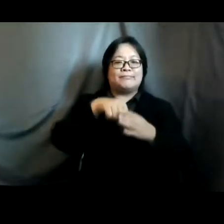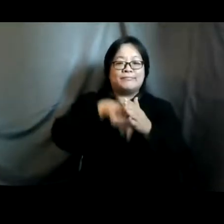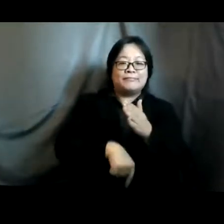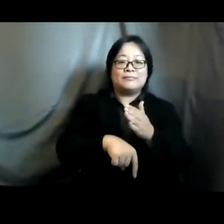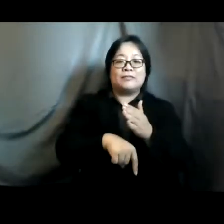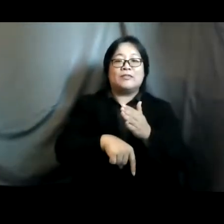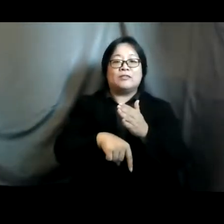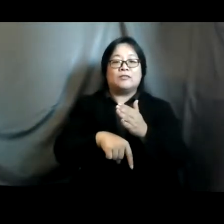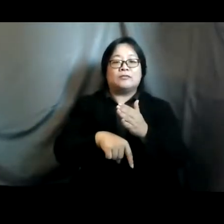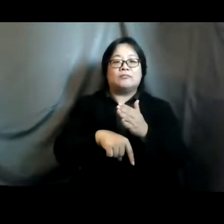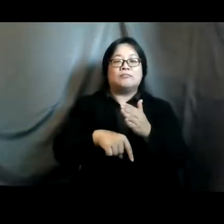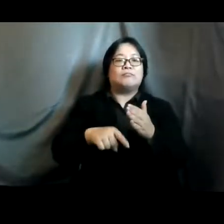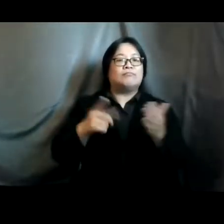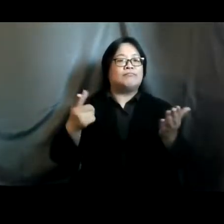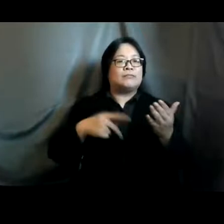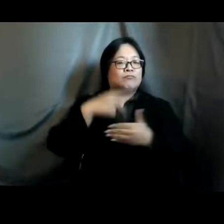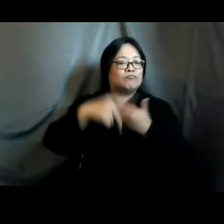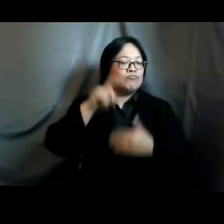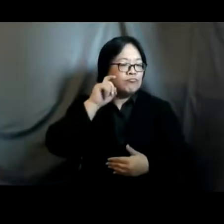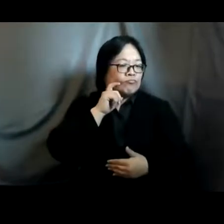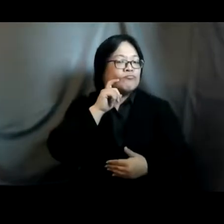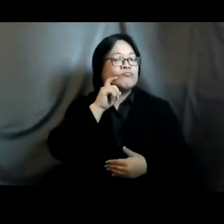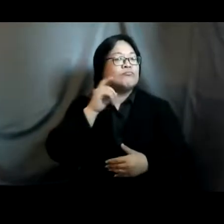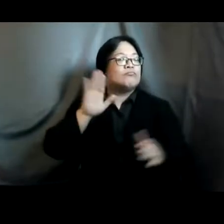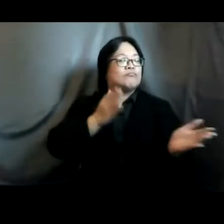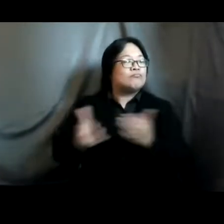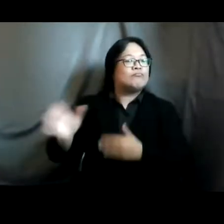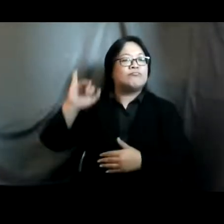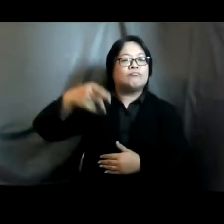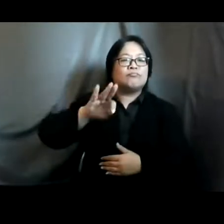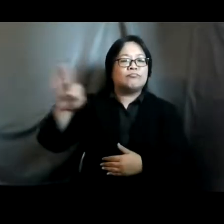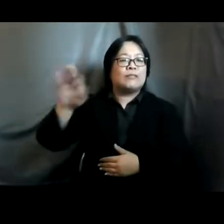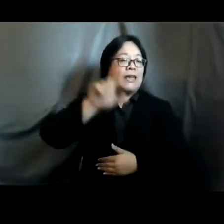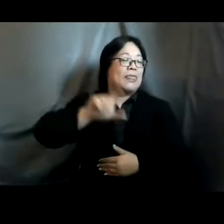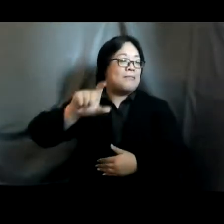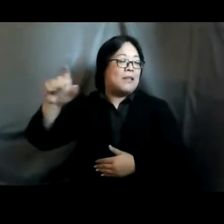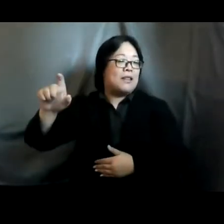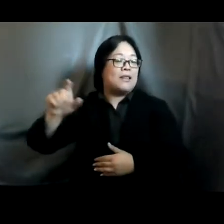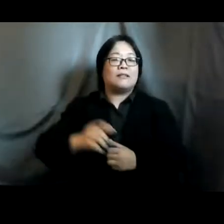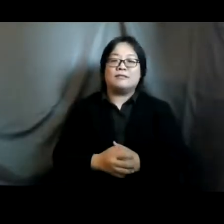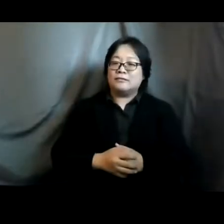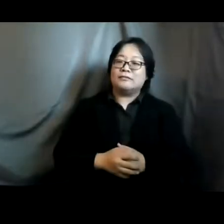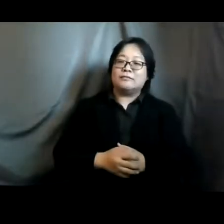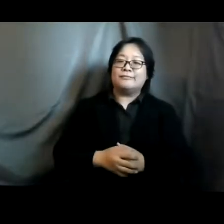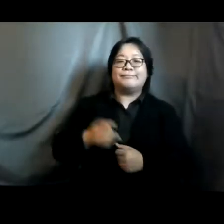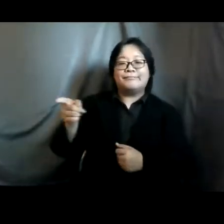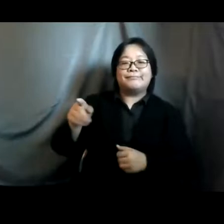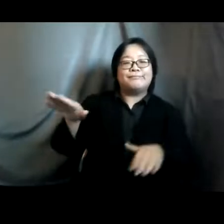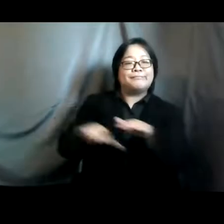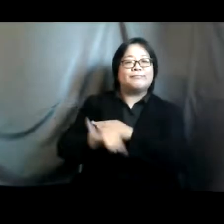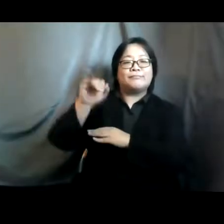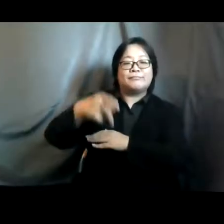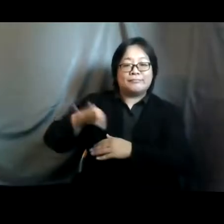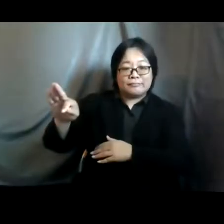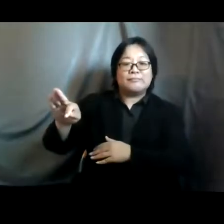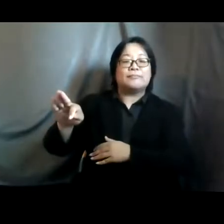education program which was given by family planning association of nepal so it works under the umbrella of ippf international